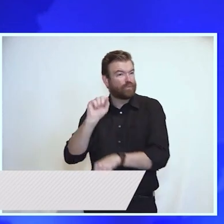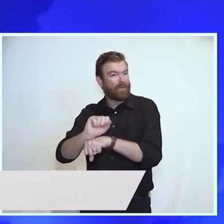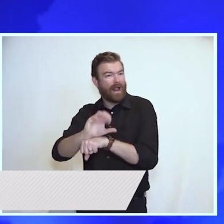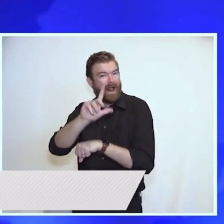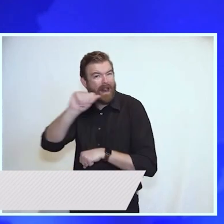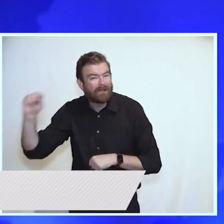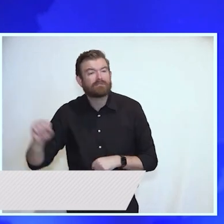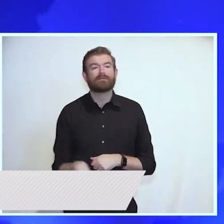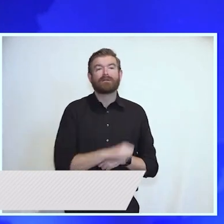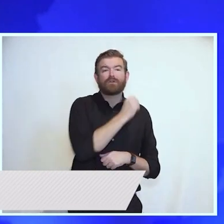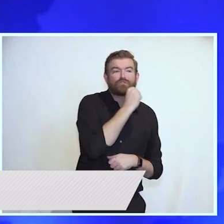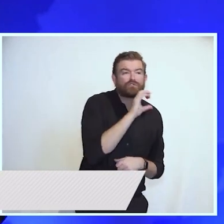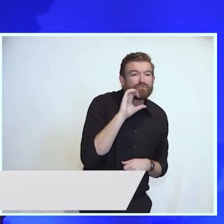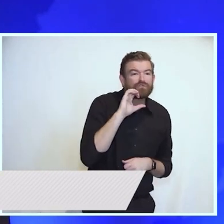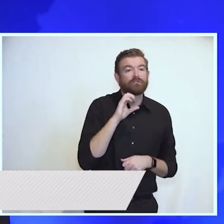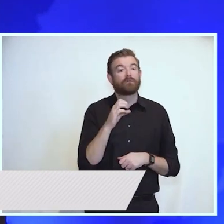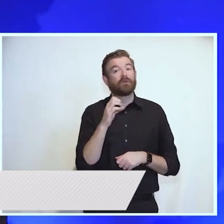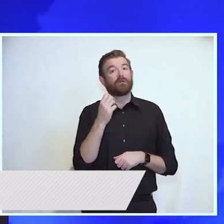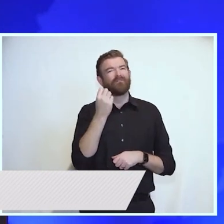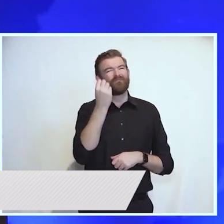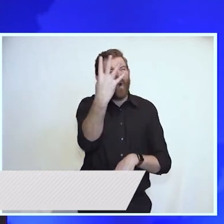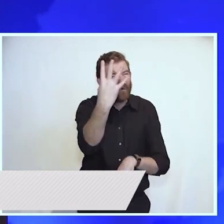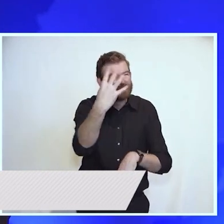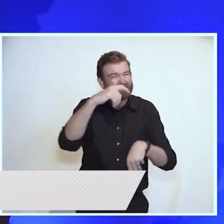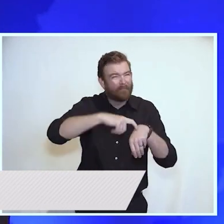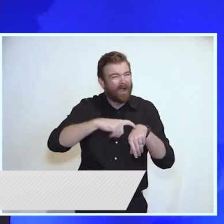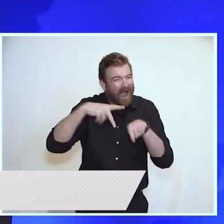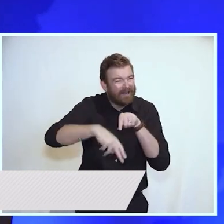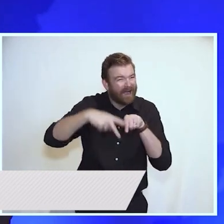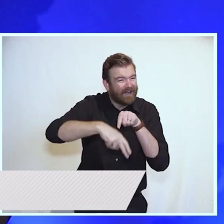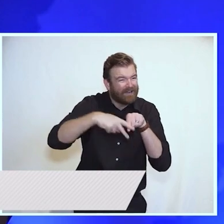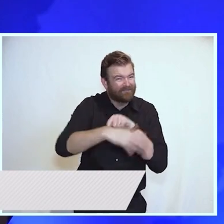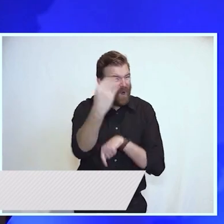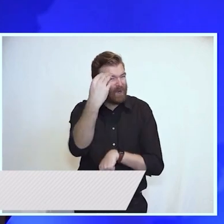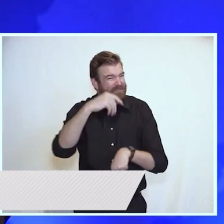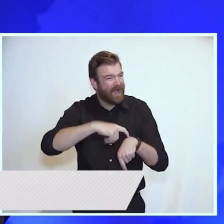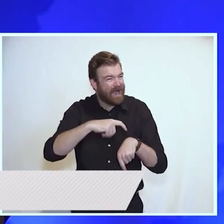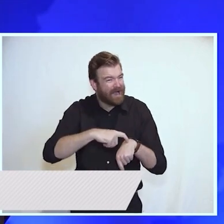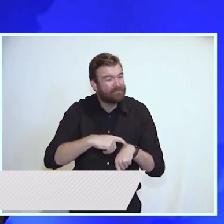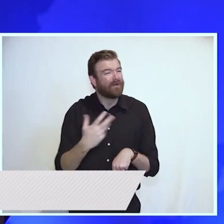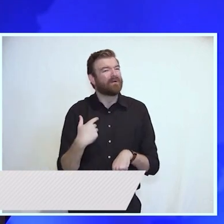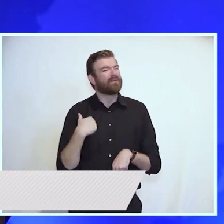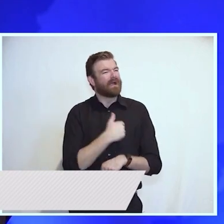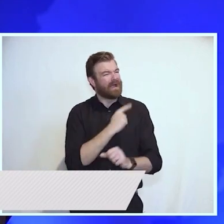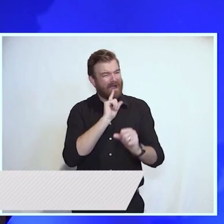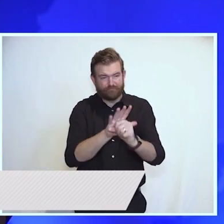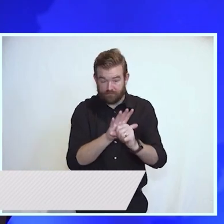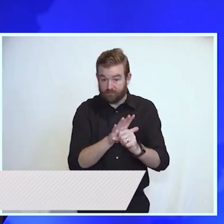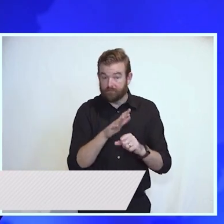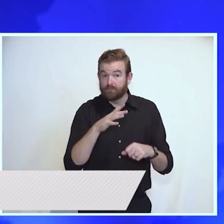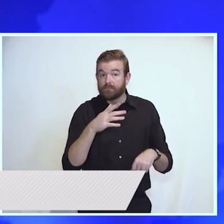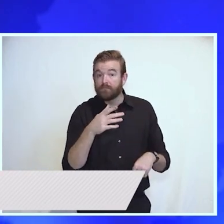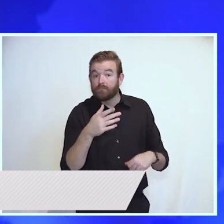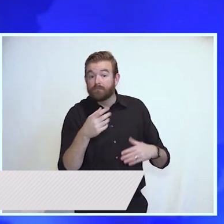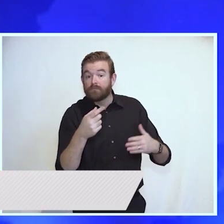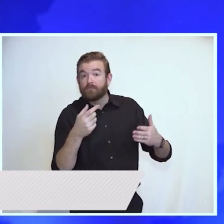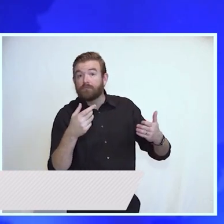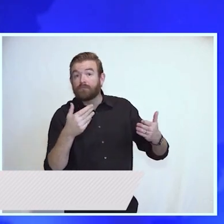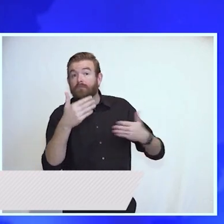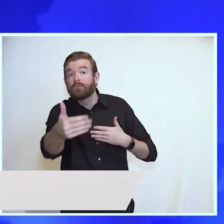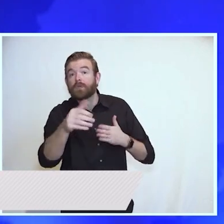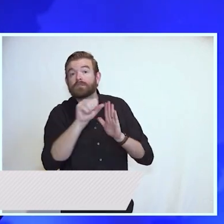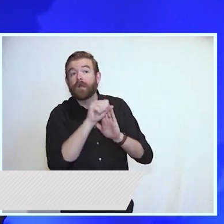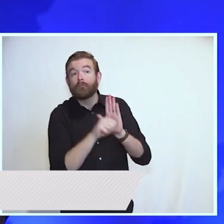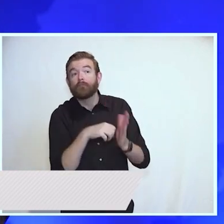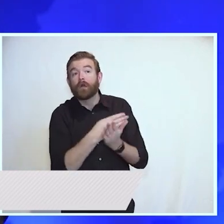And I commit to you now that the state budget I propose in a few weeks will not raise taxes. We have more accessible